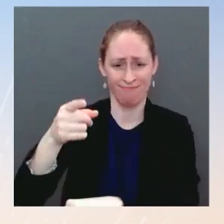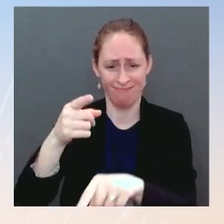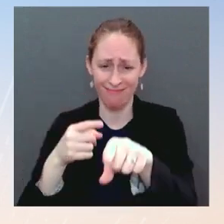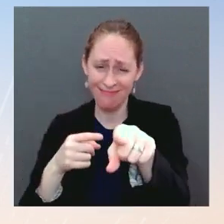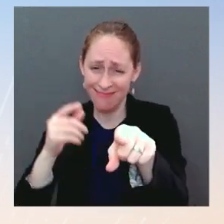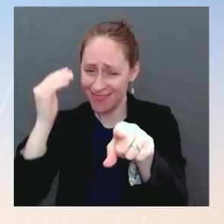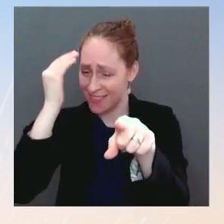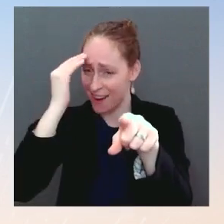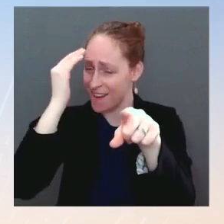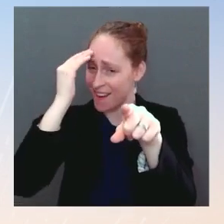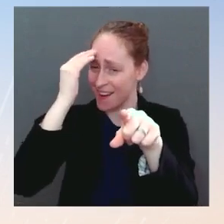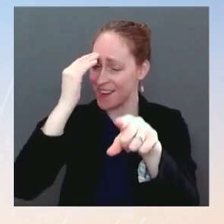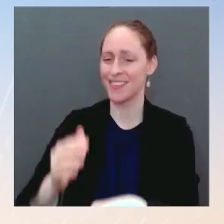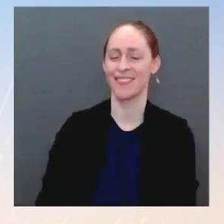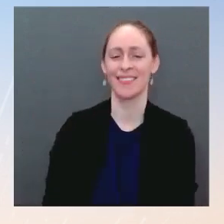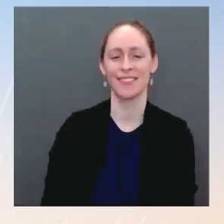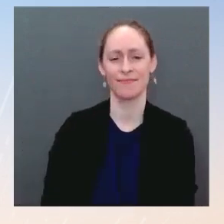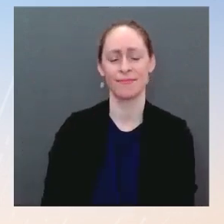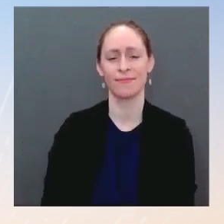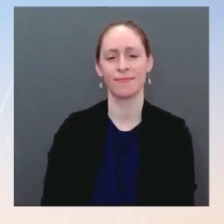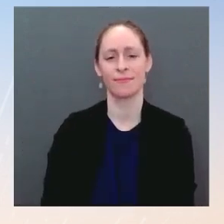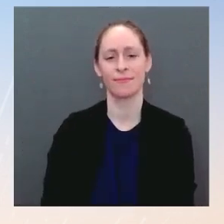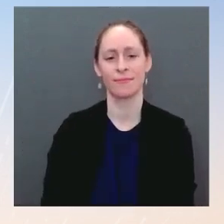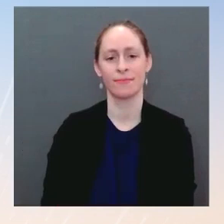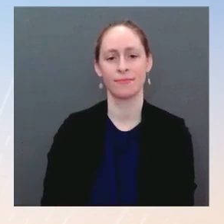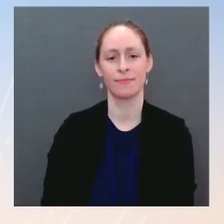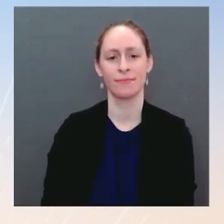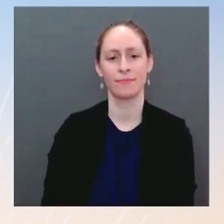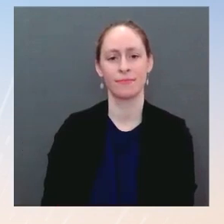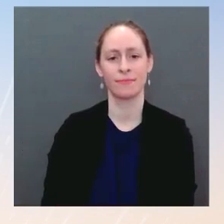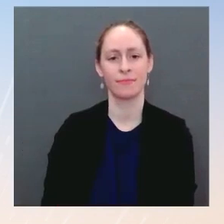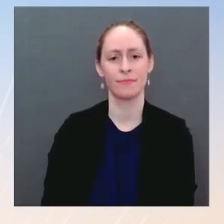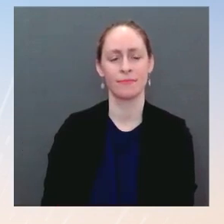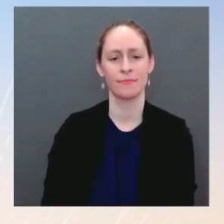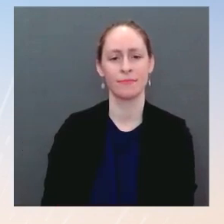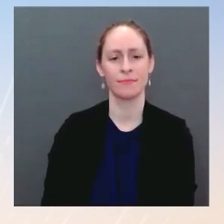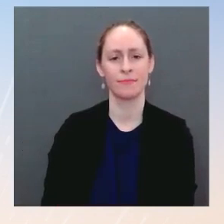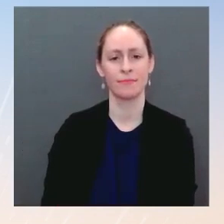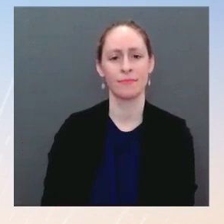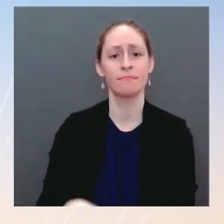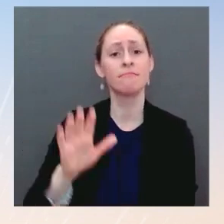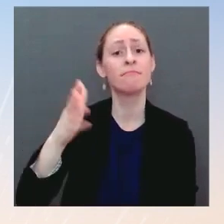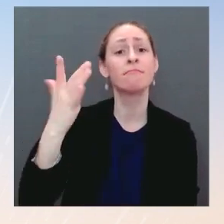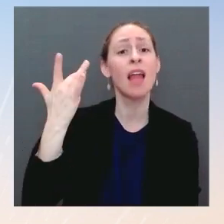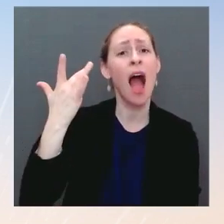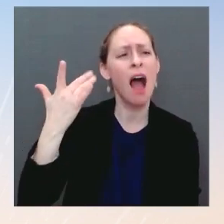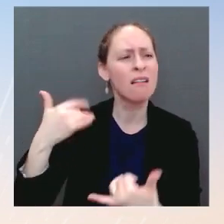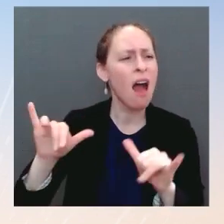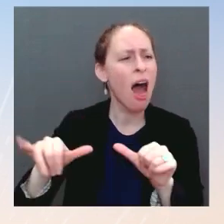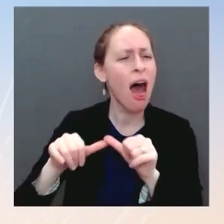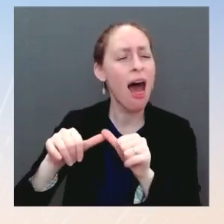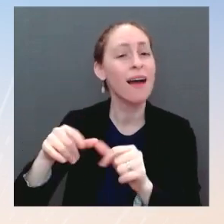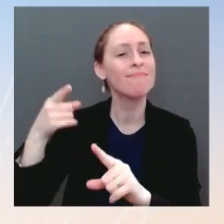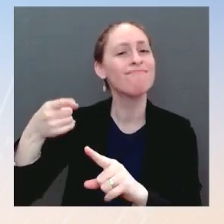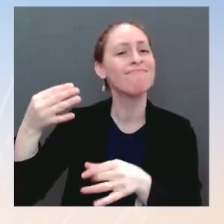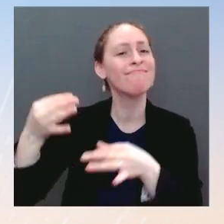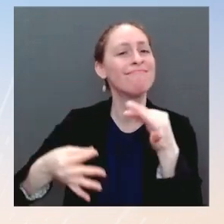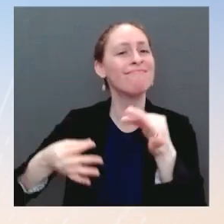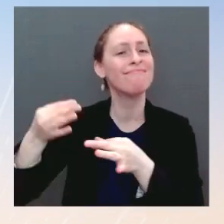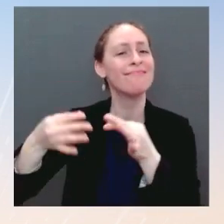is because of court cases and legal challenges that have made it impossible